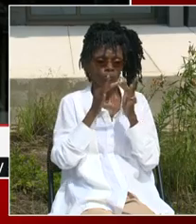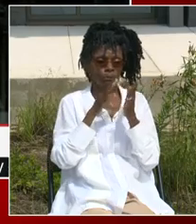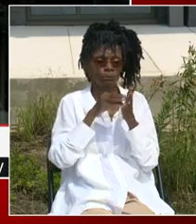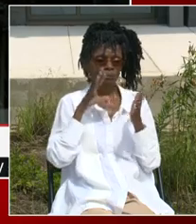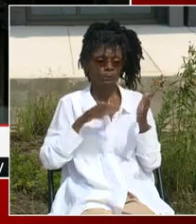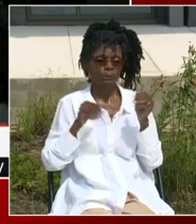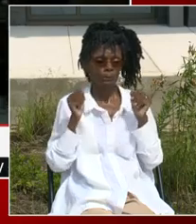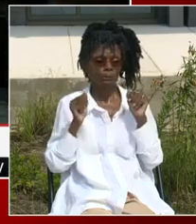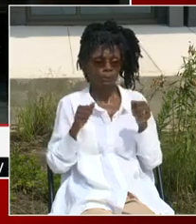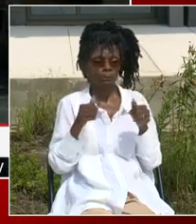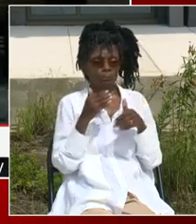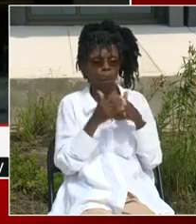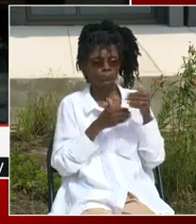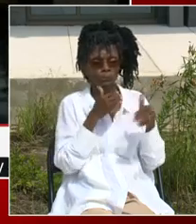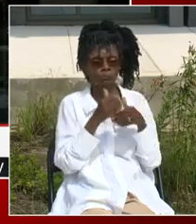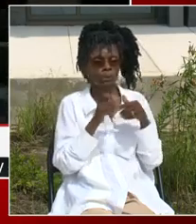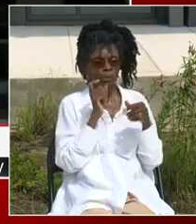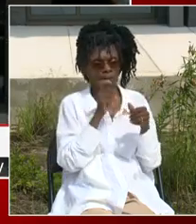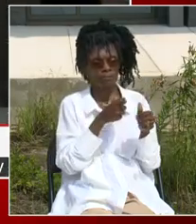All right, let's cut the ribbon.